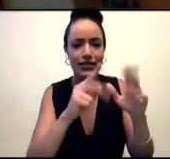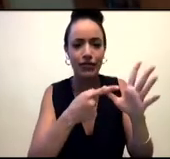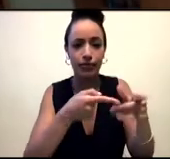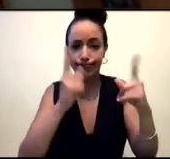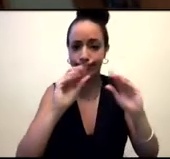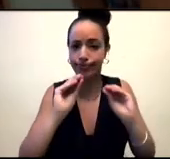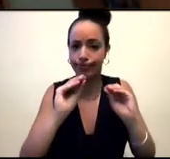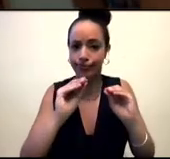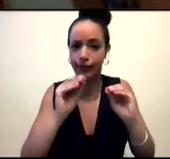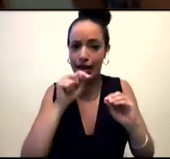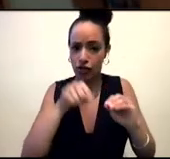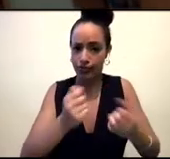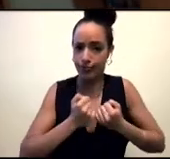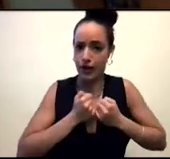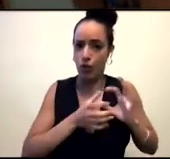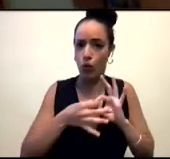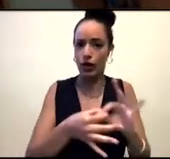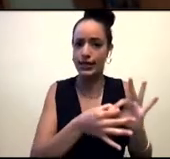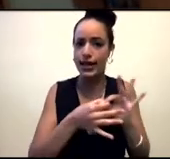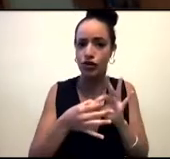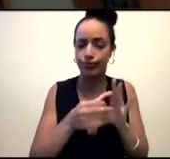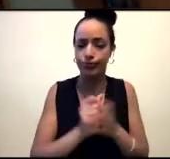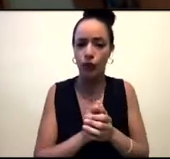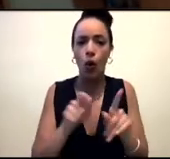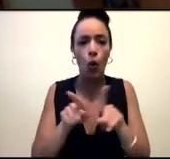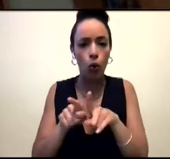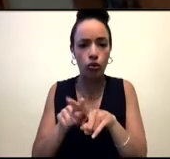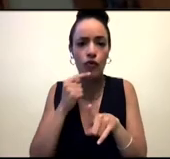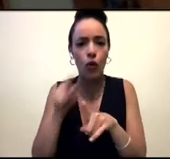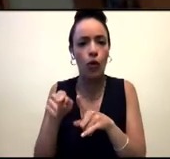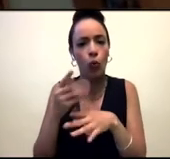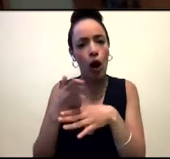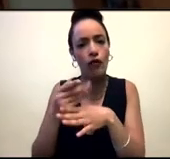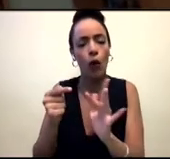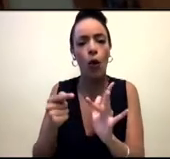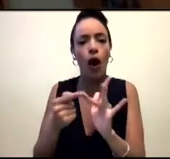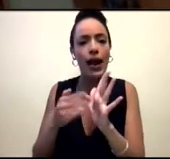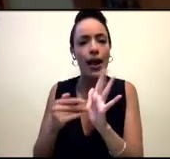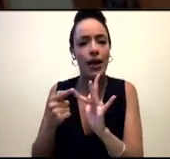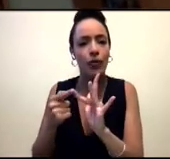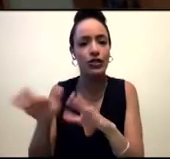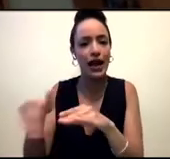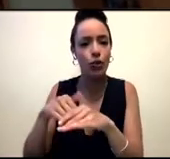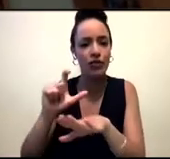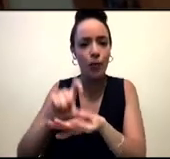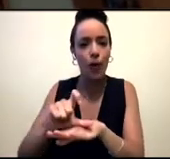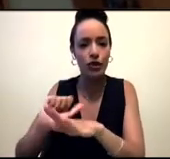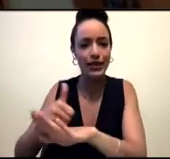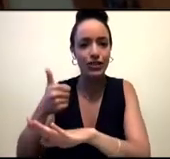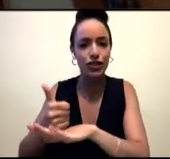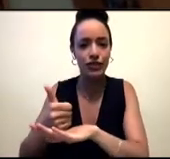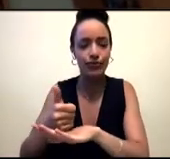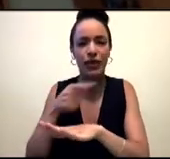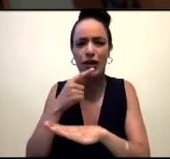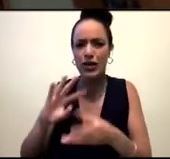Maslaha and a trustee at the Inclusive Mosque Initiative. This provides a space for worship for marginalised